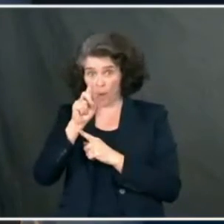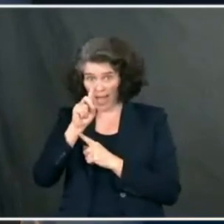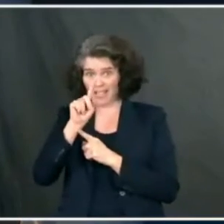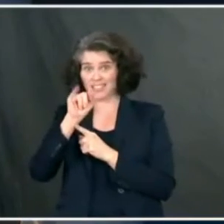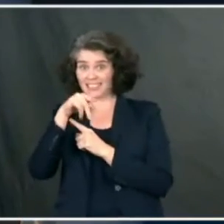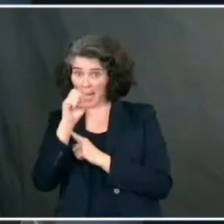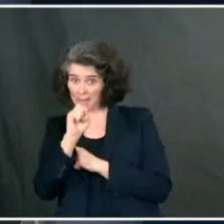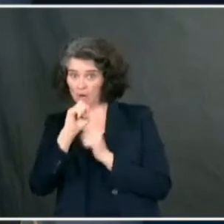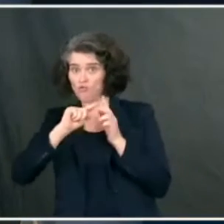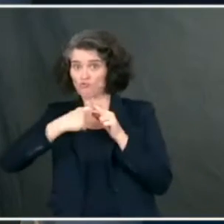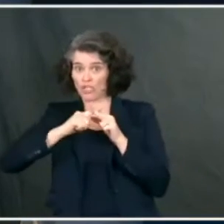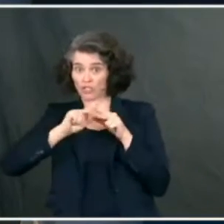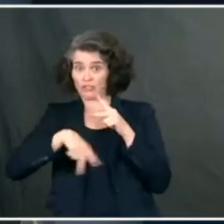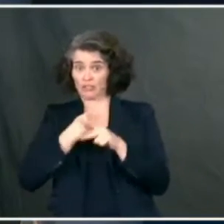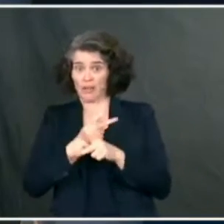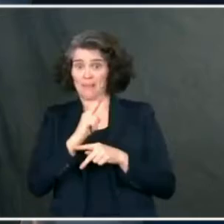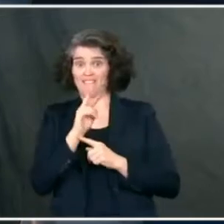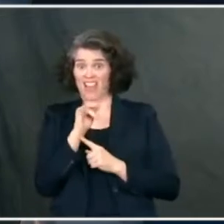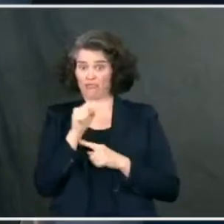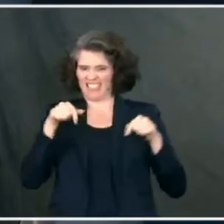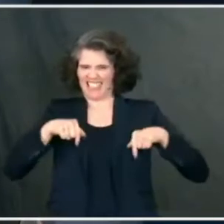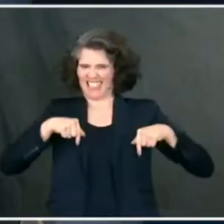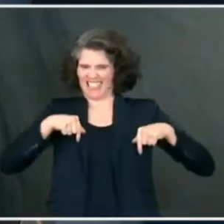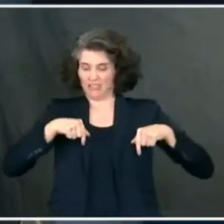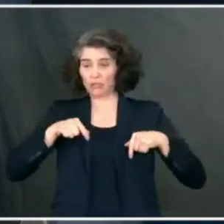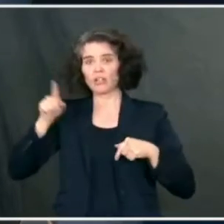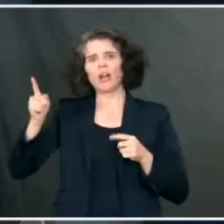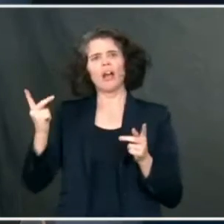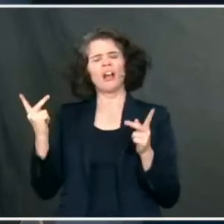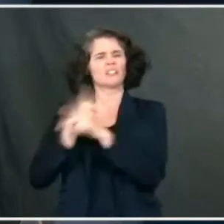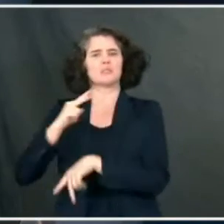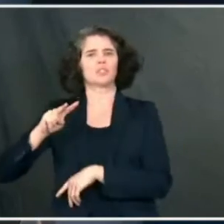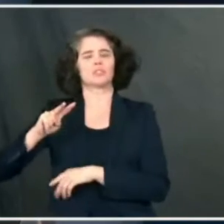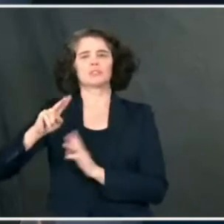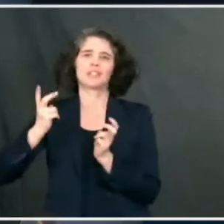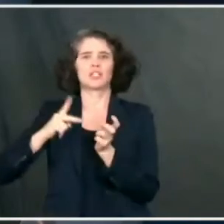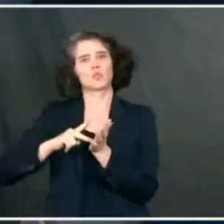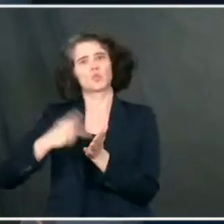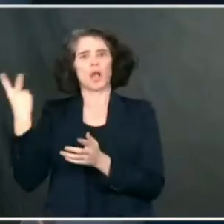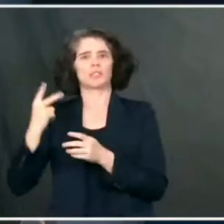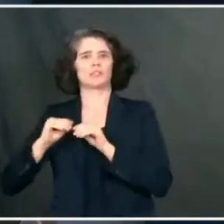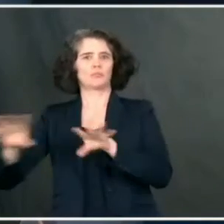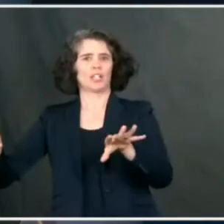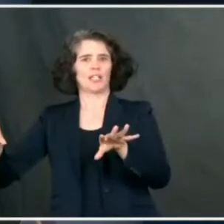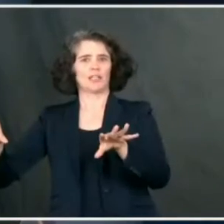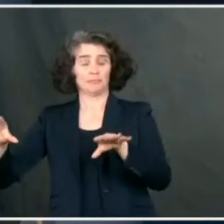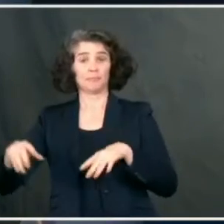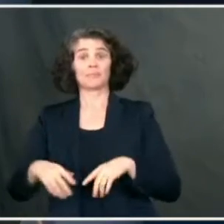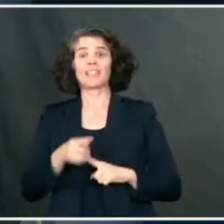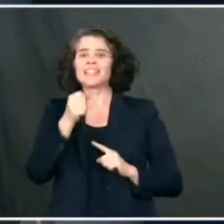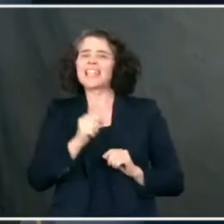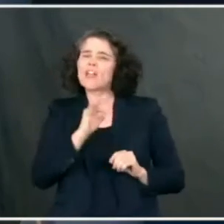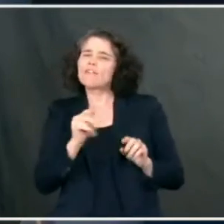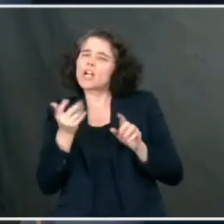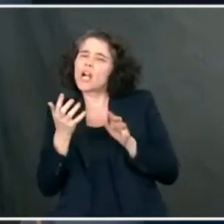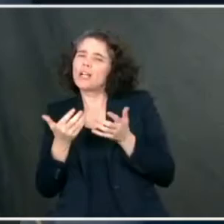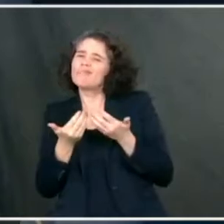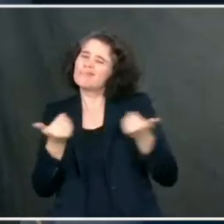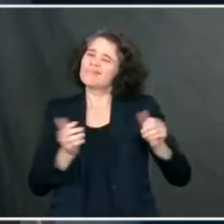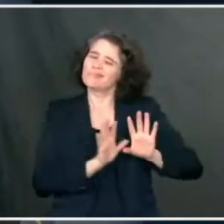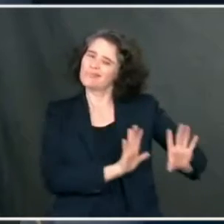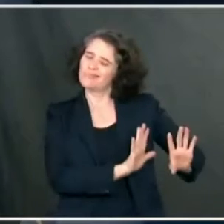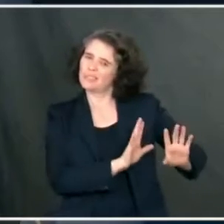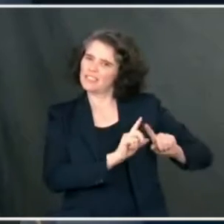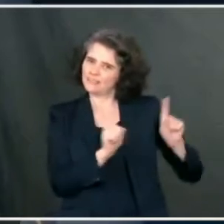virus. The one that is in South Africa is a bit different, and I'll get to that in a second. So it